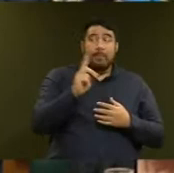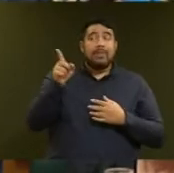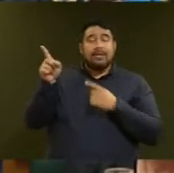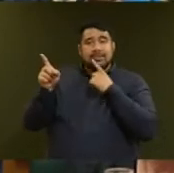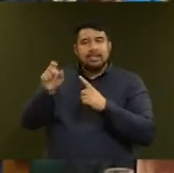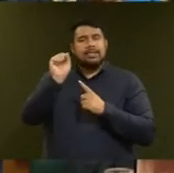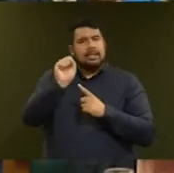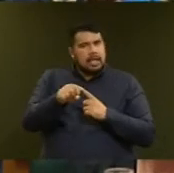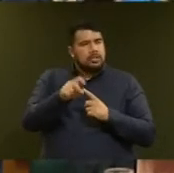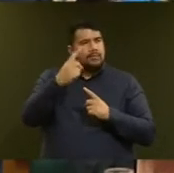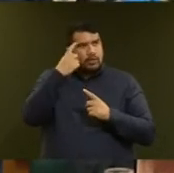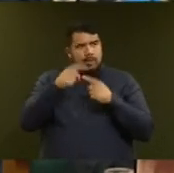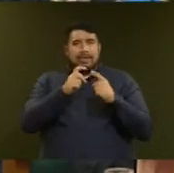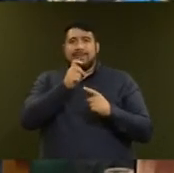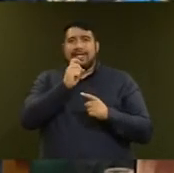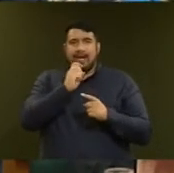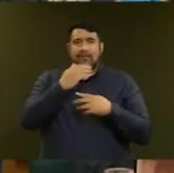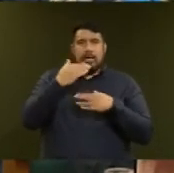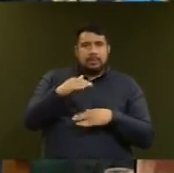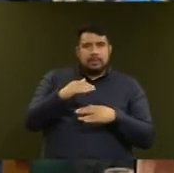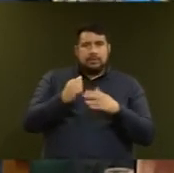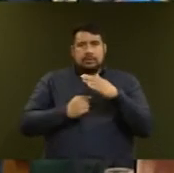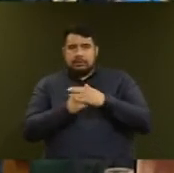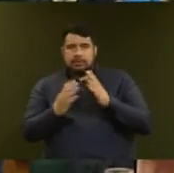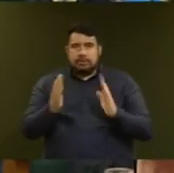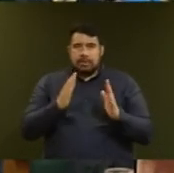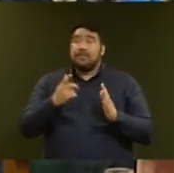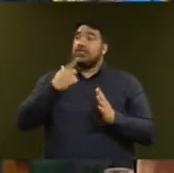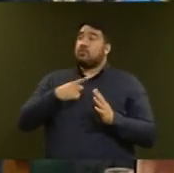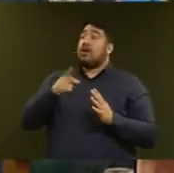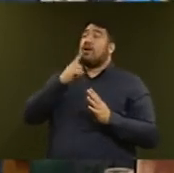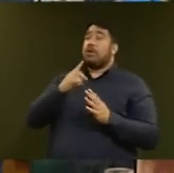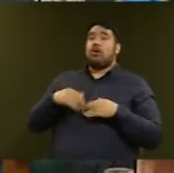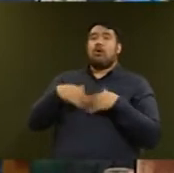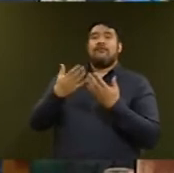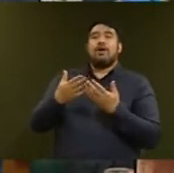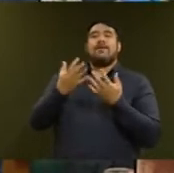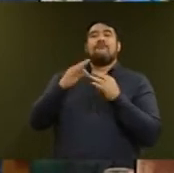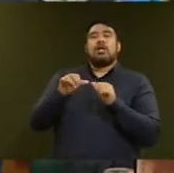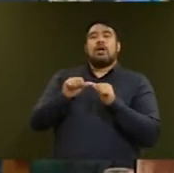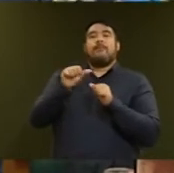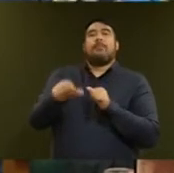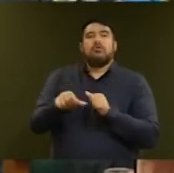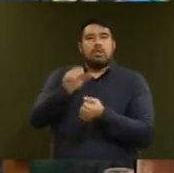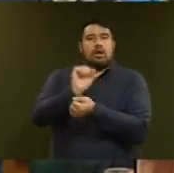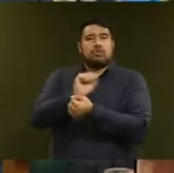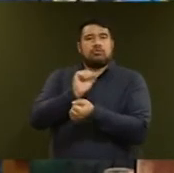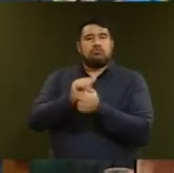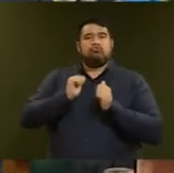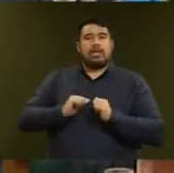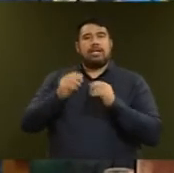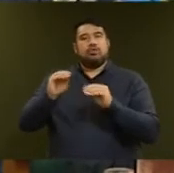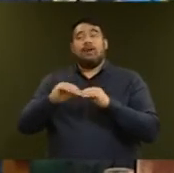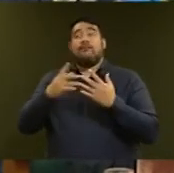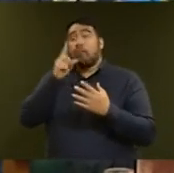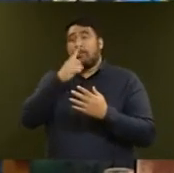constraints which highlights why our policy of free post-secondary training and education for apprentices and those undertaking